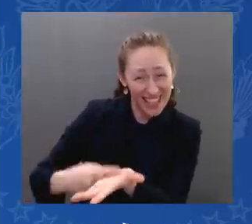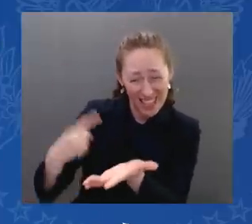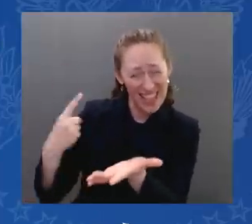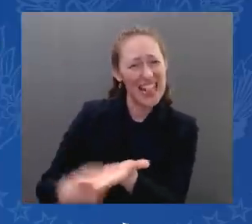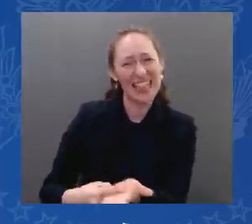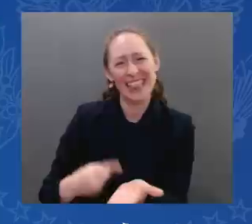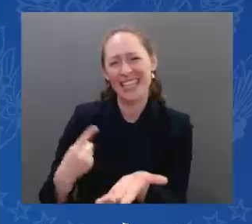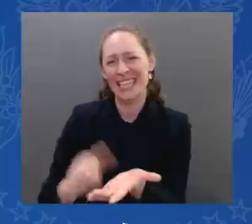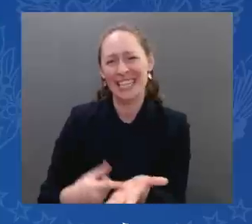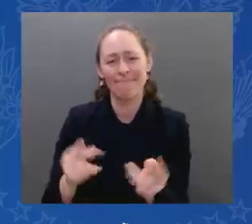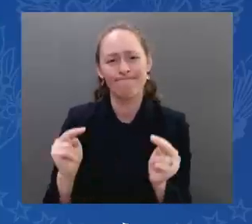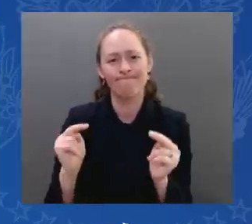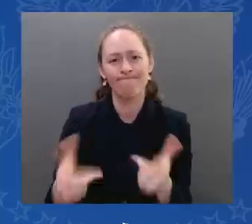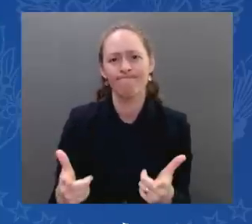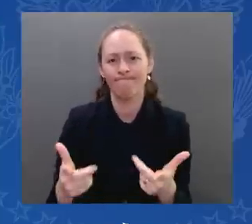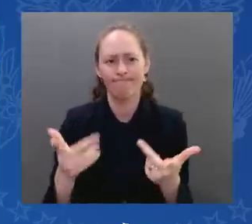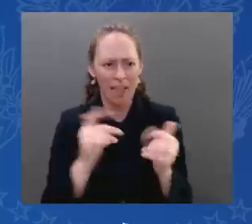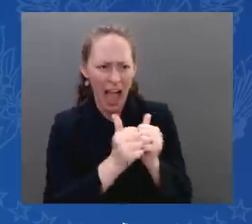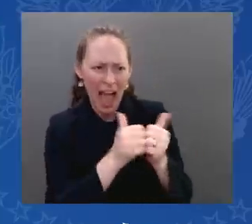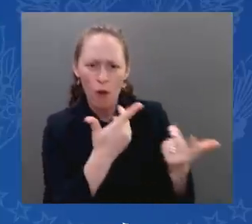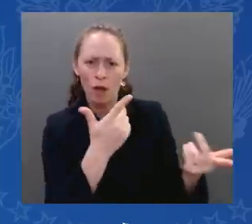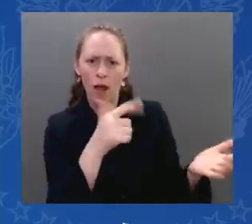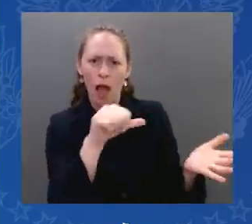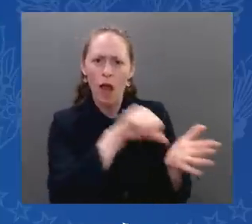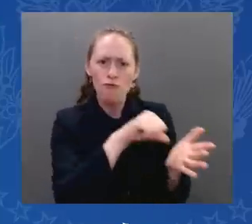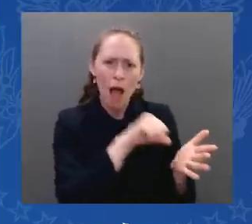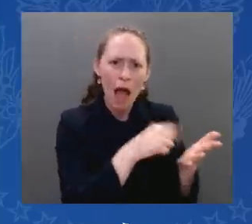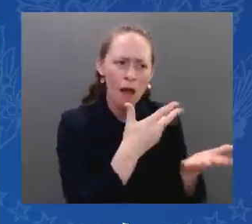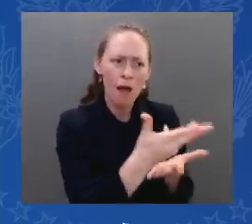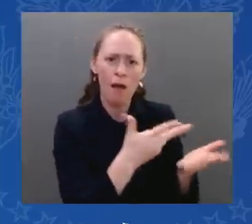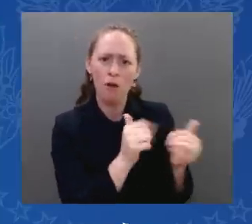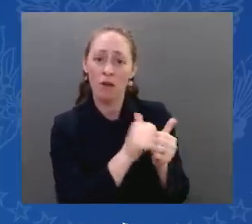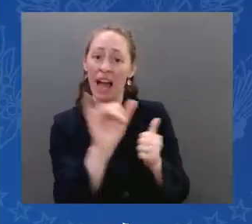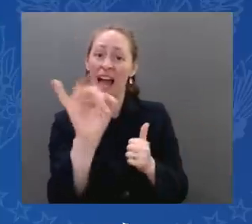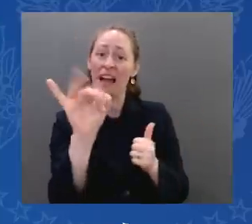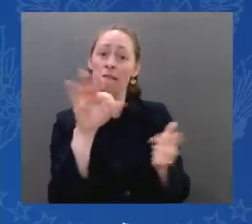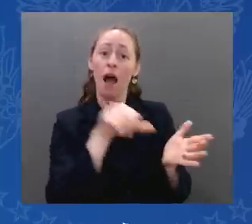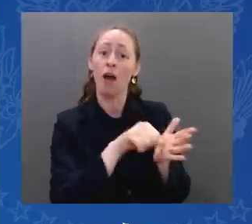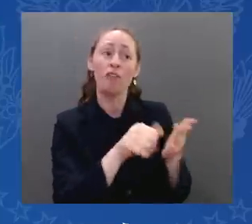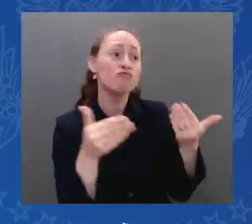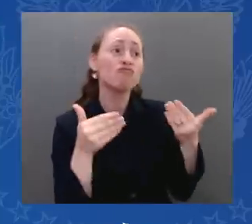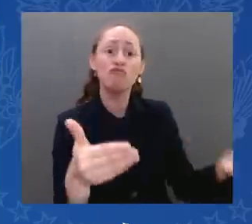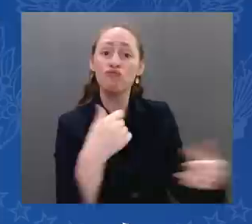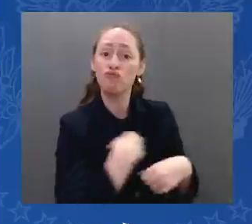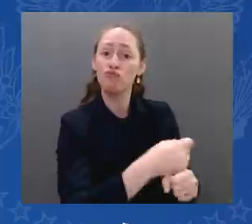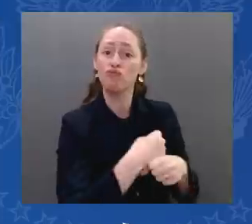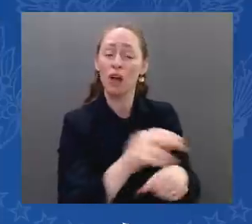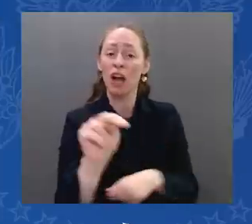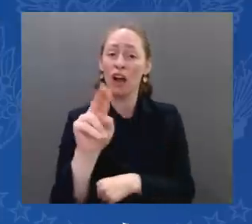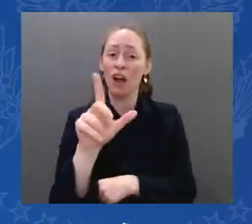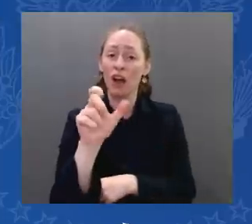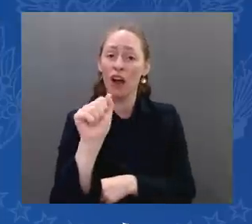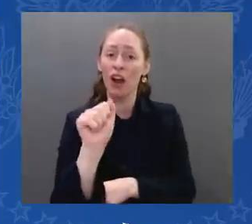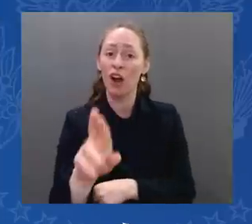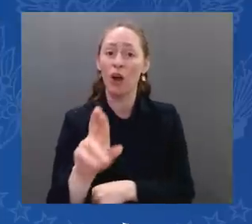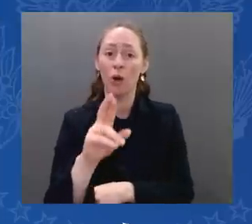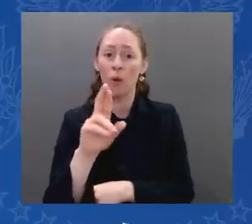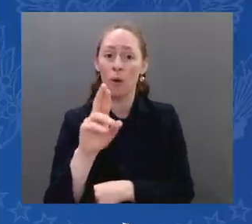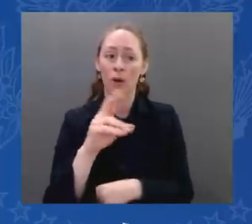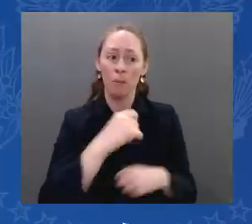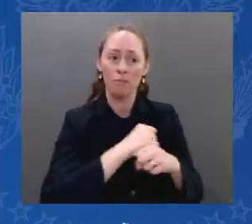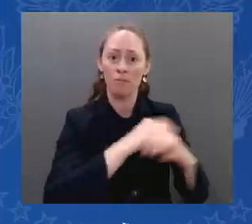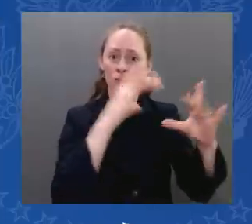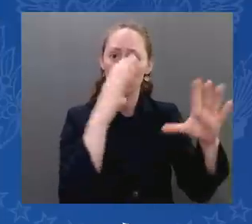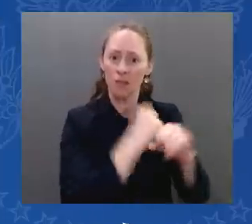will use force. The only way to stop them is to put a credible military